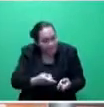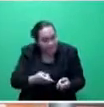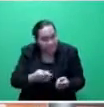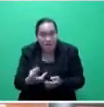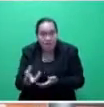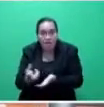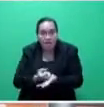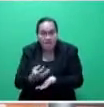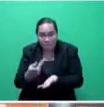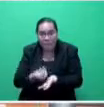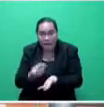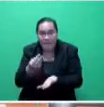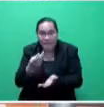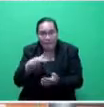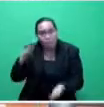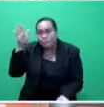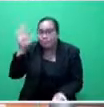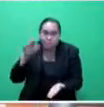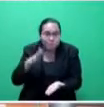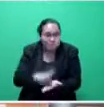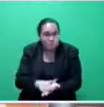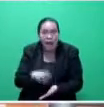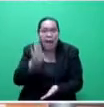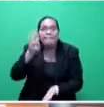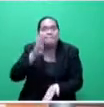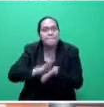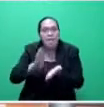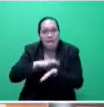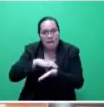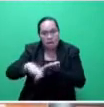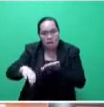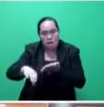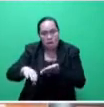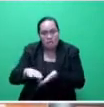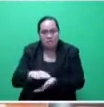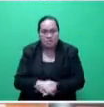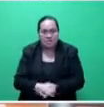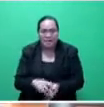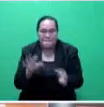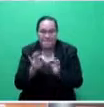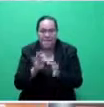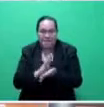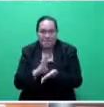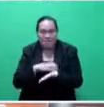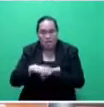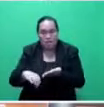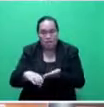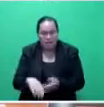revenue has depleted by over a million dollars, a billion dollars. So it's not like revenue